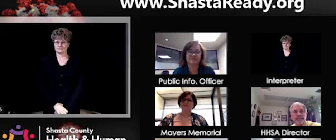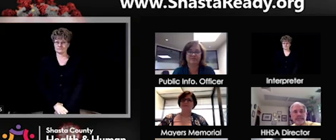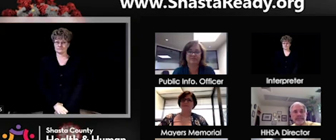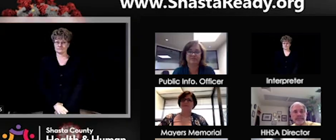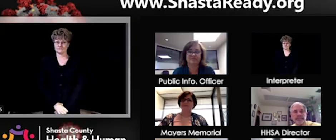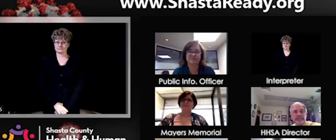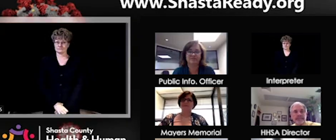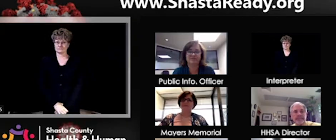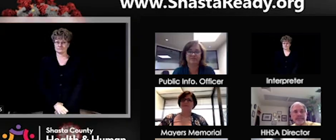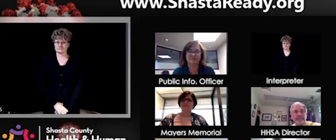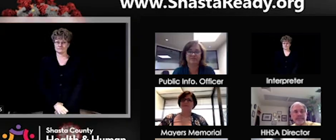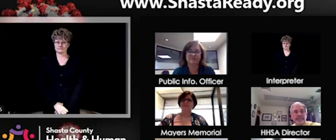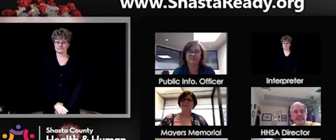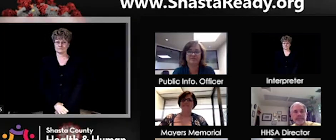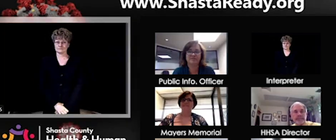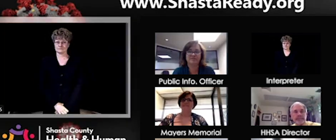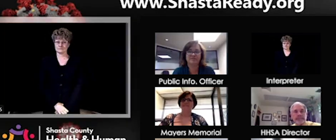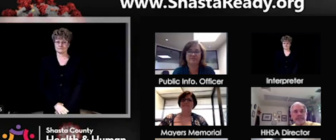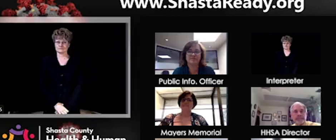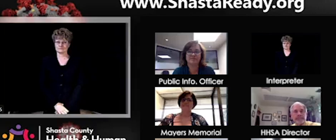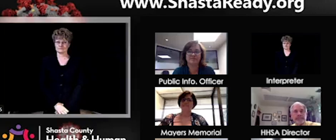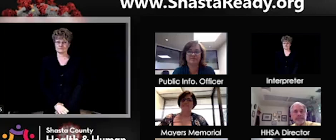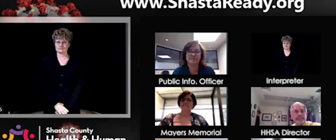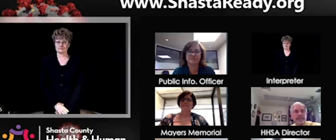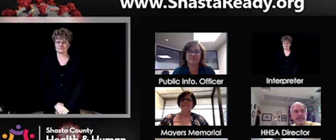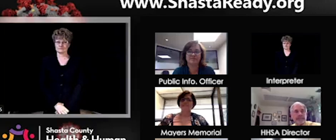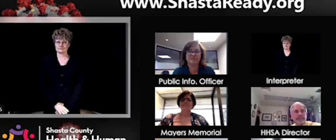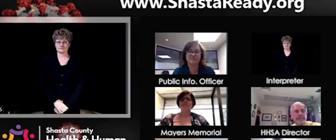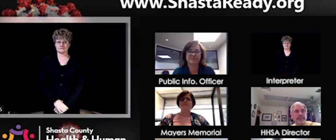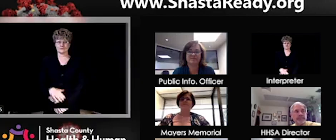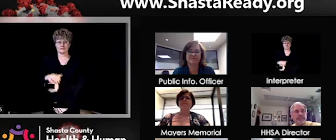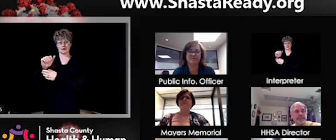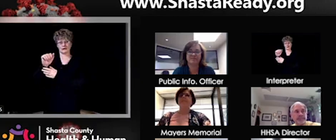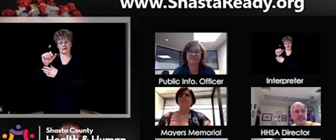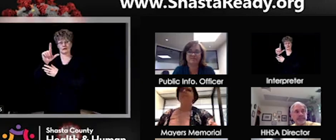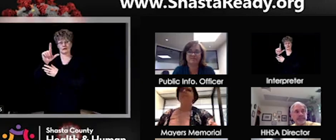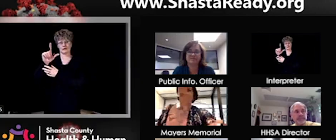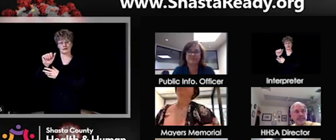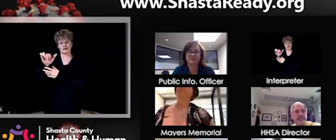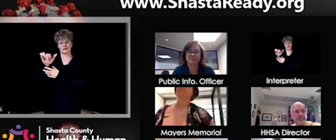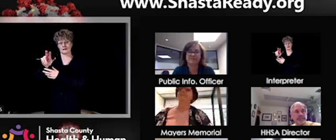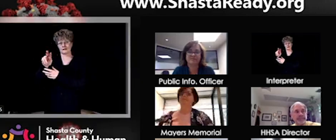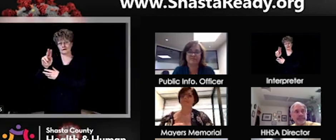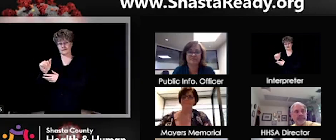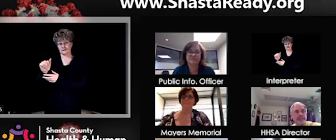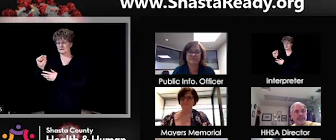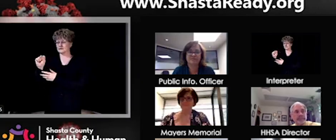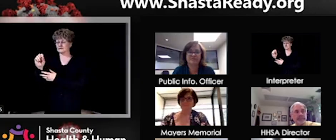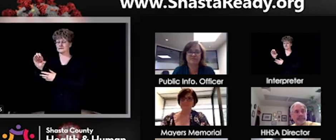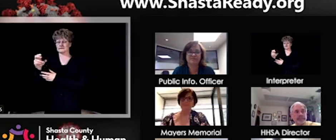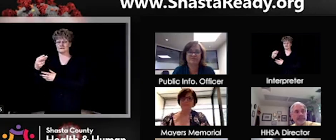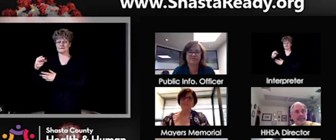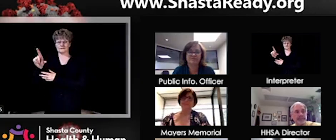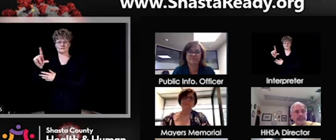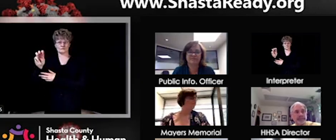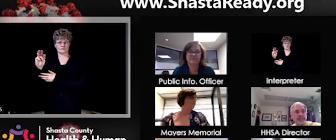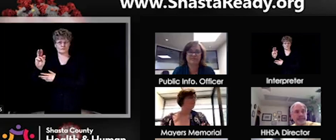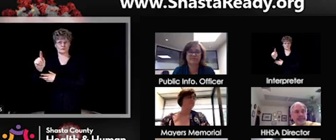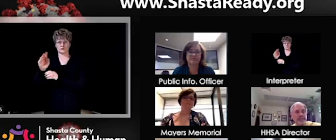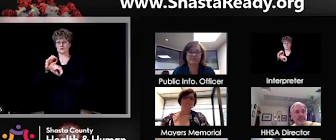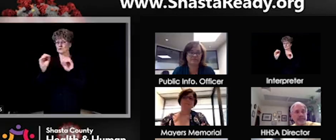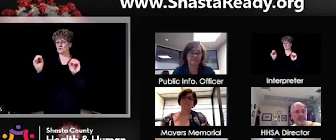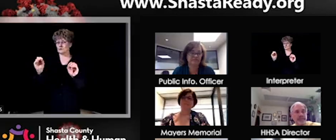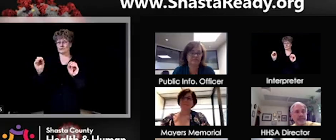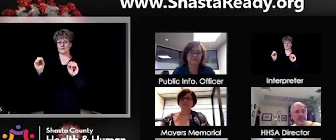I have sort of a related follow-up question for Sheriff Magrini. Obviously everybody, like she said, is wondering about this. This is a big hot topic in